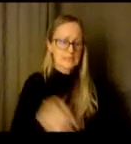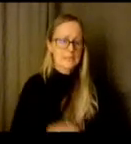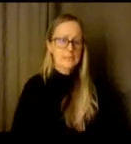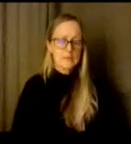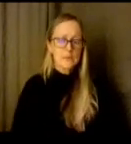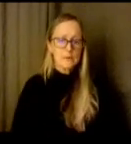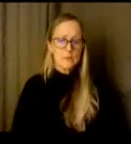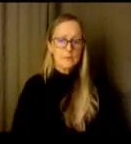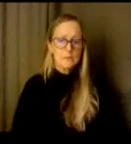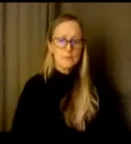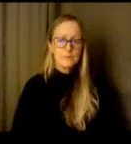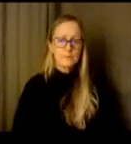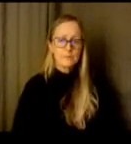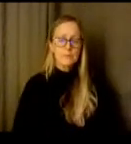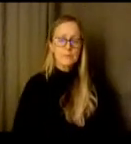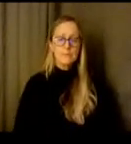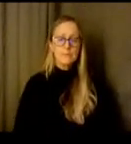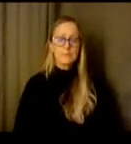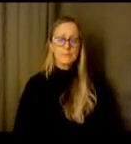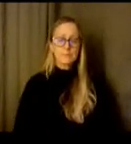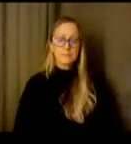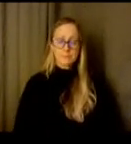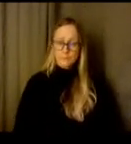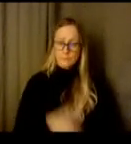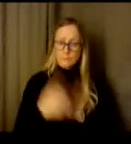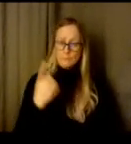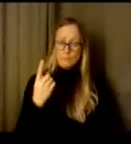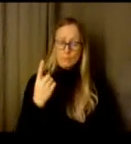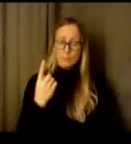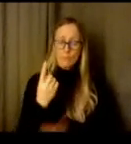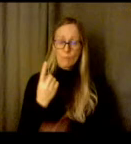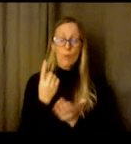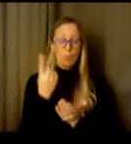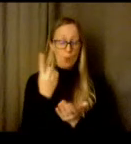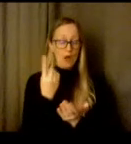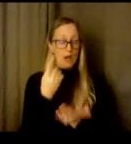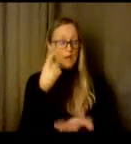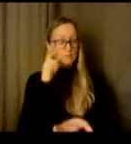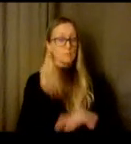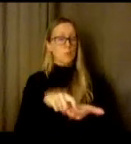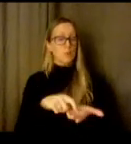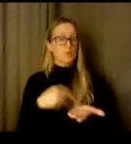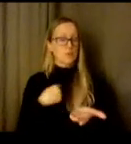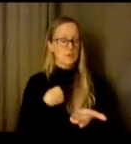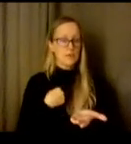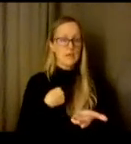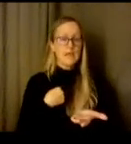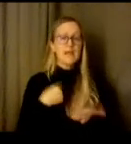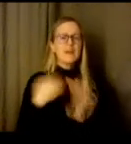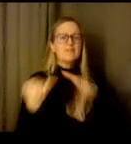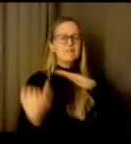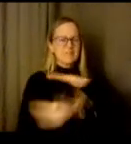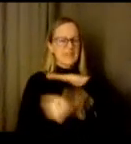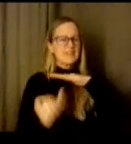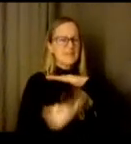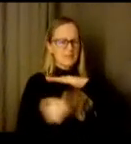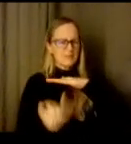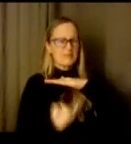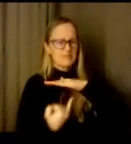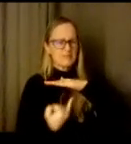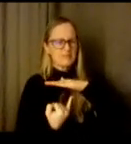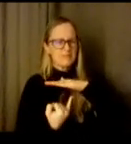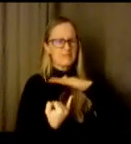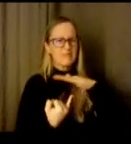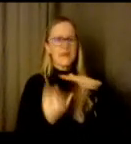um one of the one of the things that i have noticed is the isolation not just among our students but our